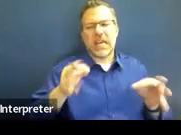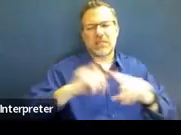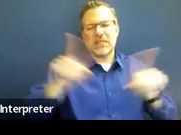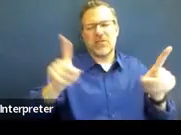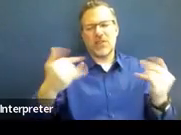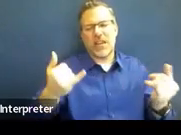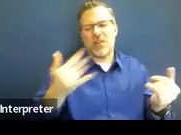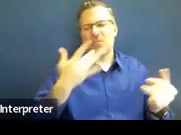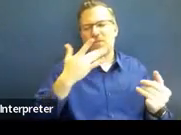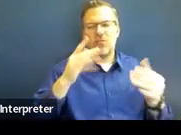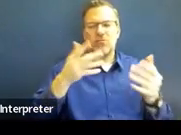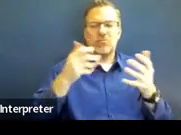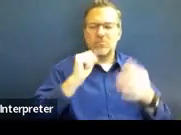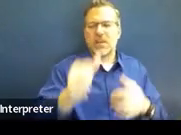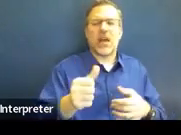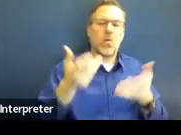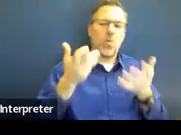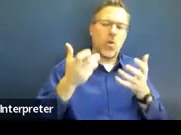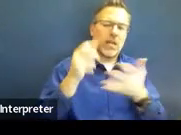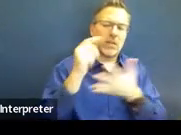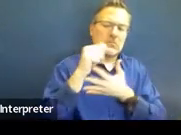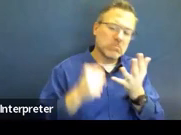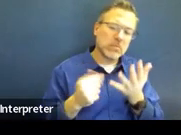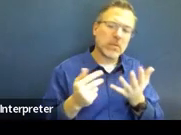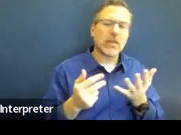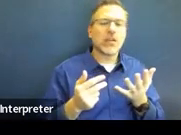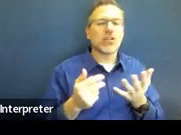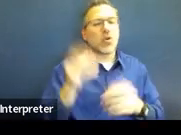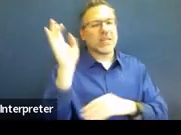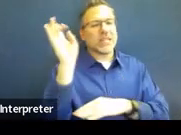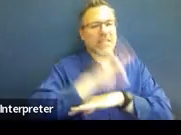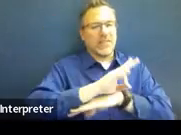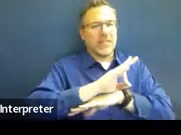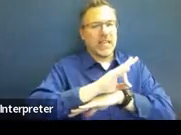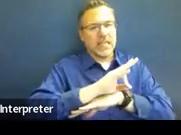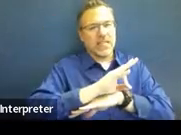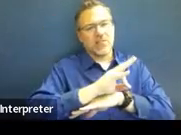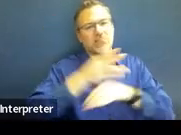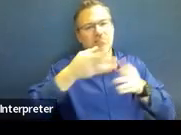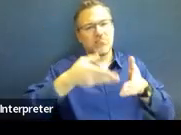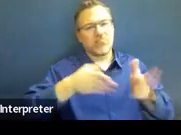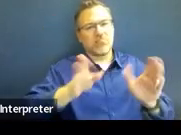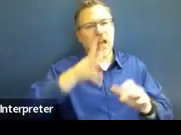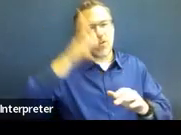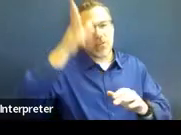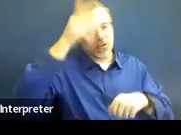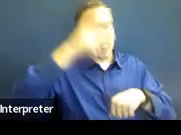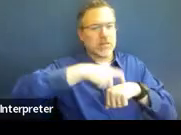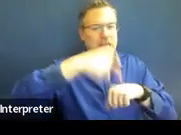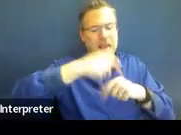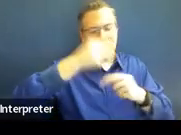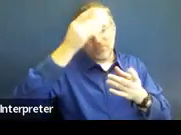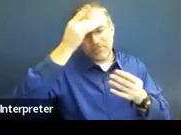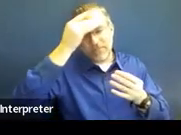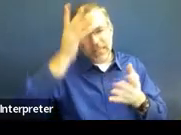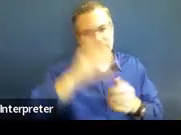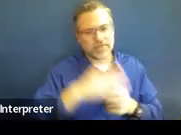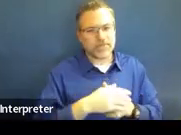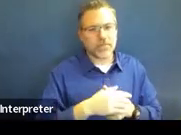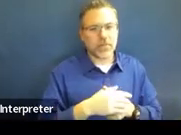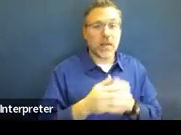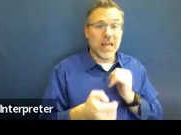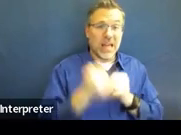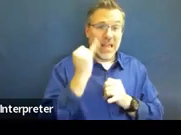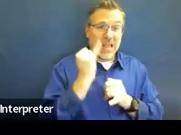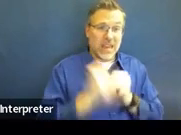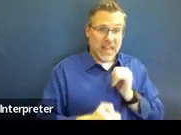them to review those decisions and determinations. Now, the last one here, this last bullet